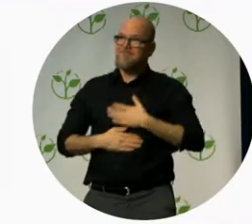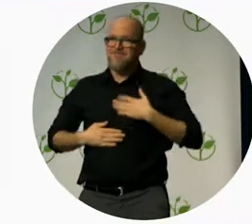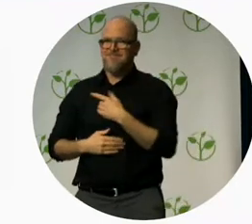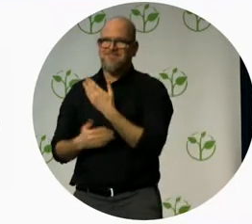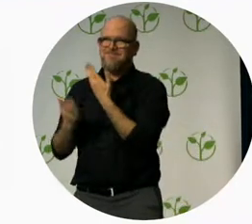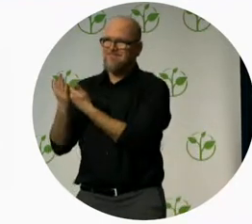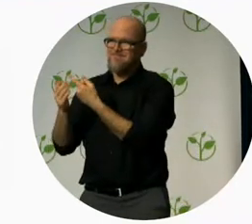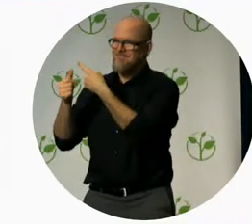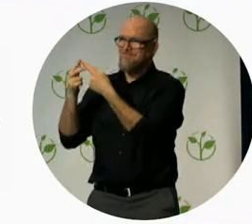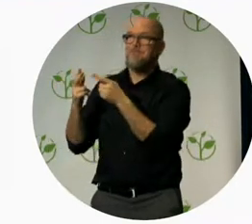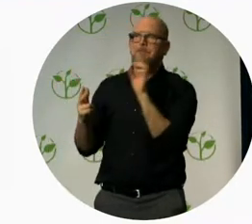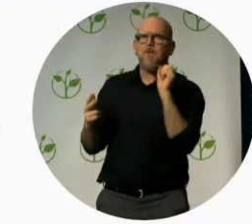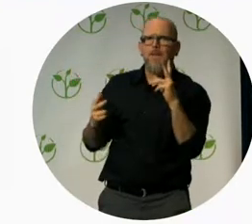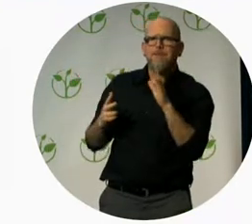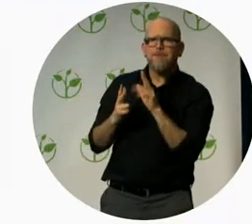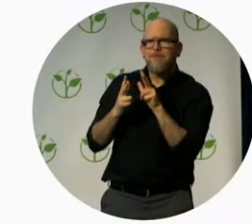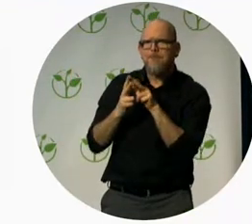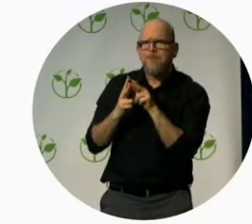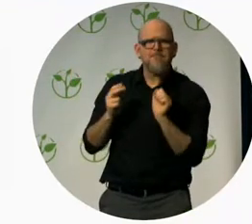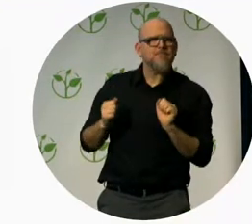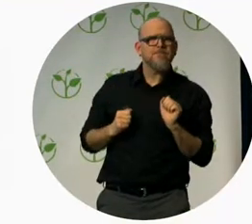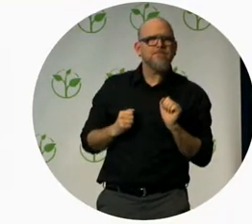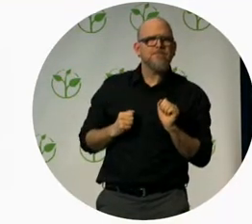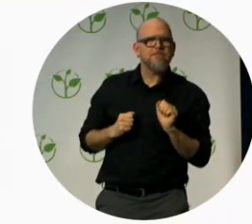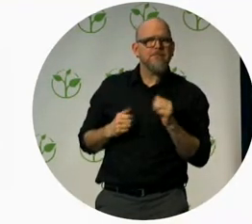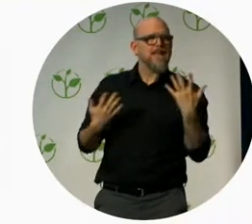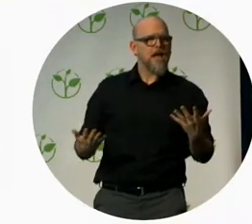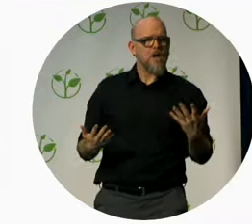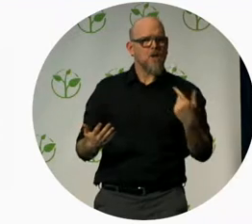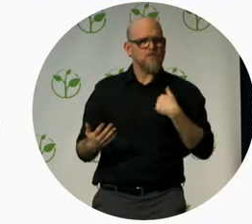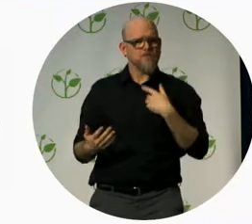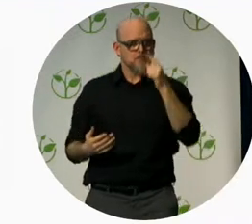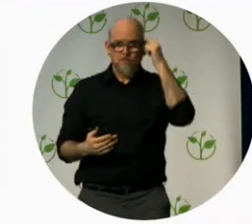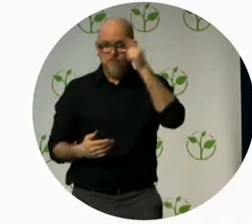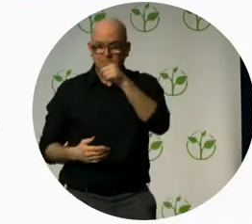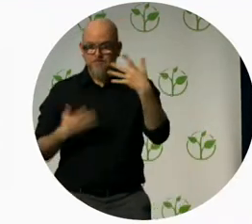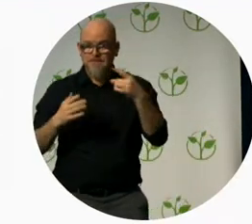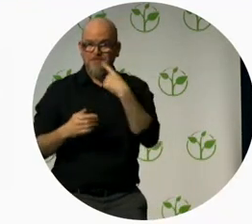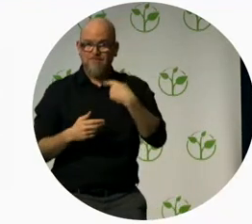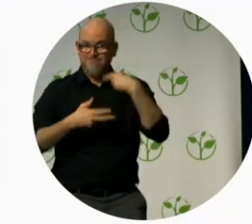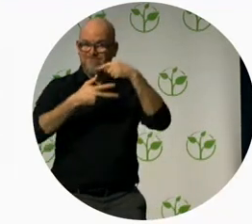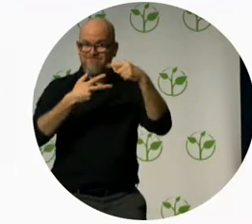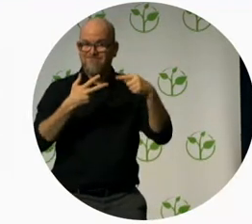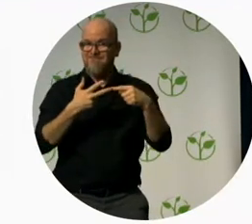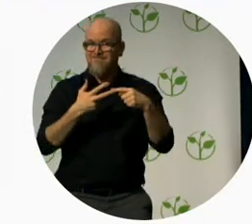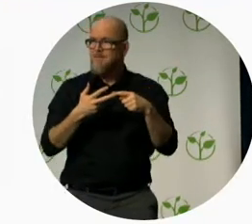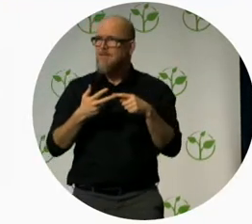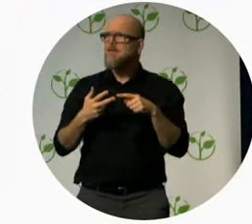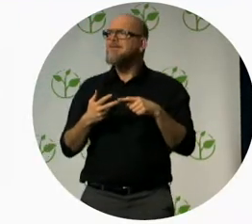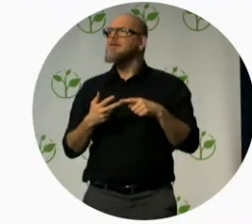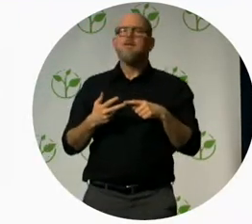and so what we're going to do is we're going to do three of these keynotes and I have I've been asked also several times where is dinner